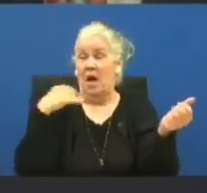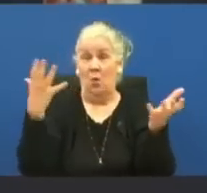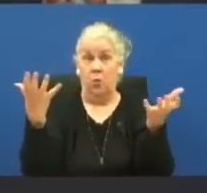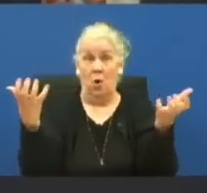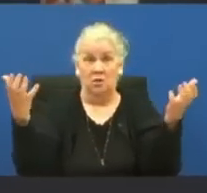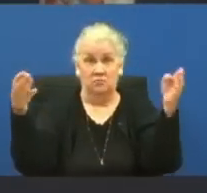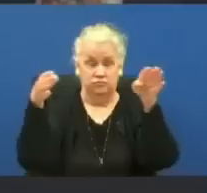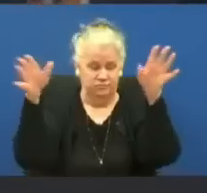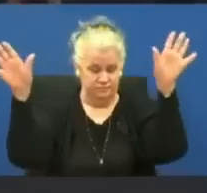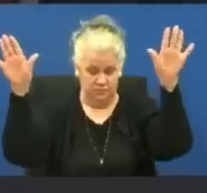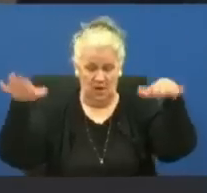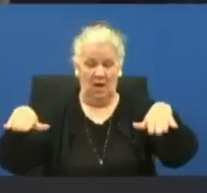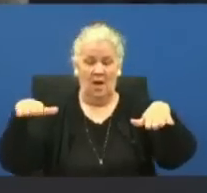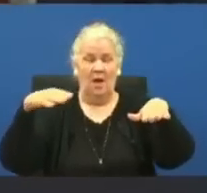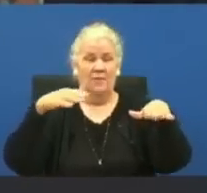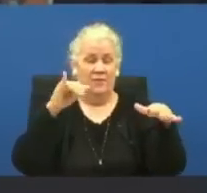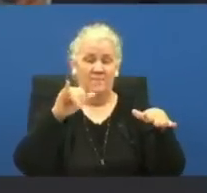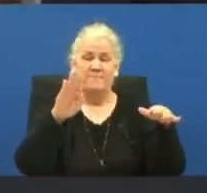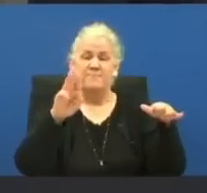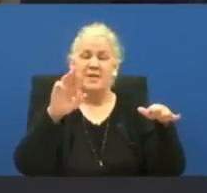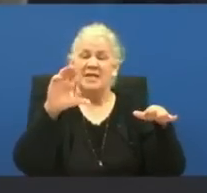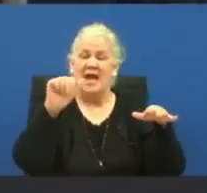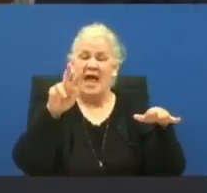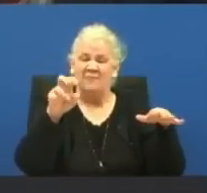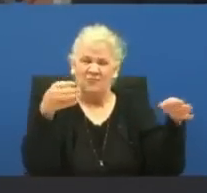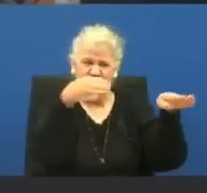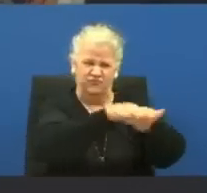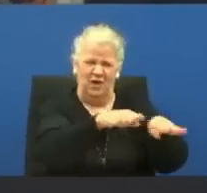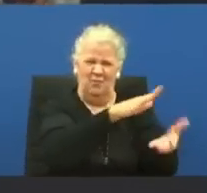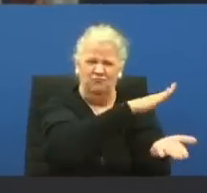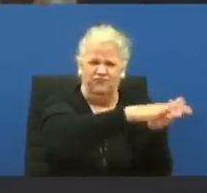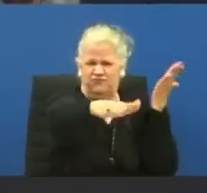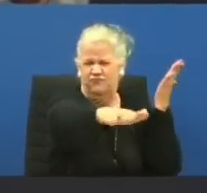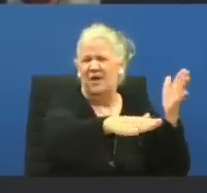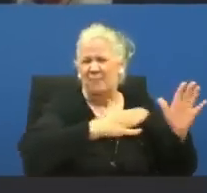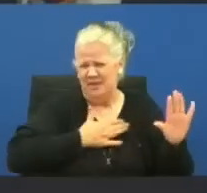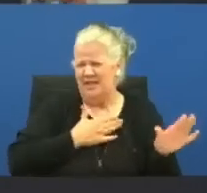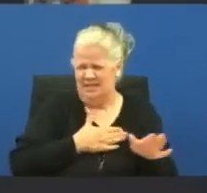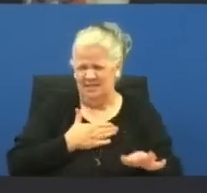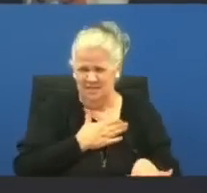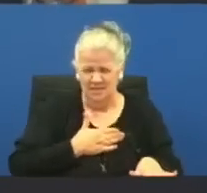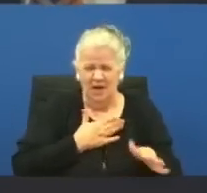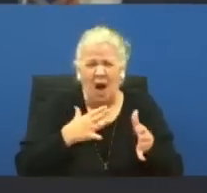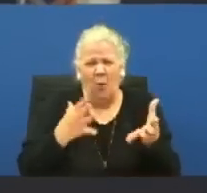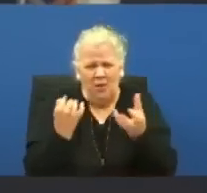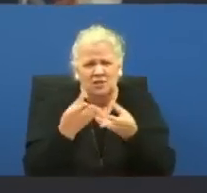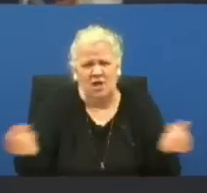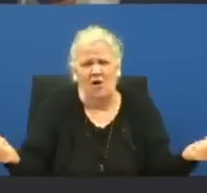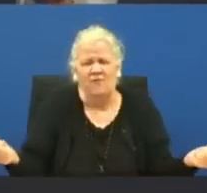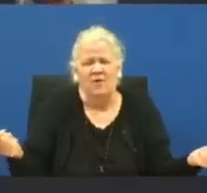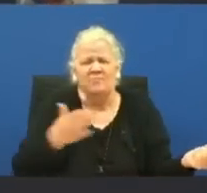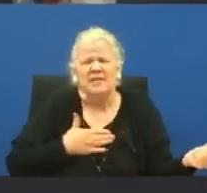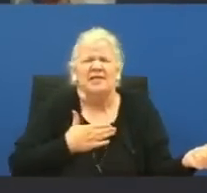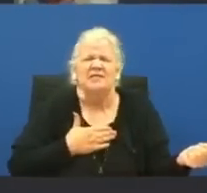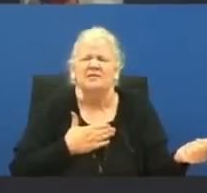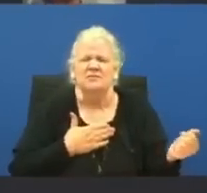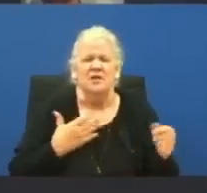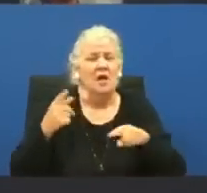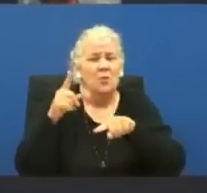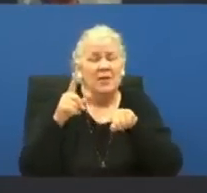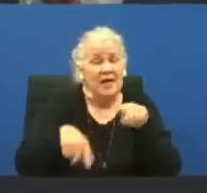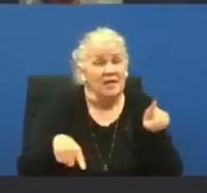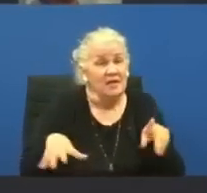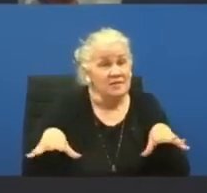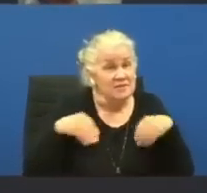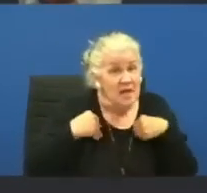I want everything. I know it's been shut down. I want it gone. And I want all of this resolved. But we can't accept the fact